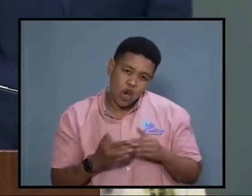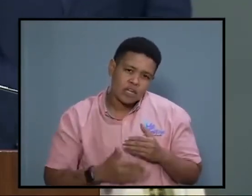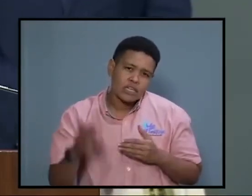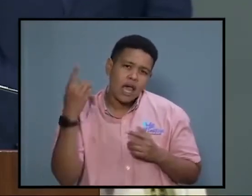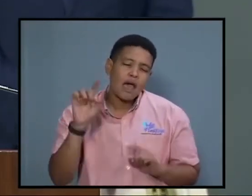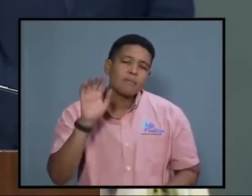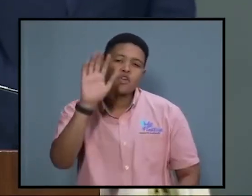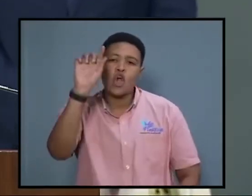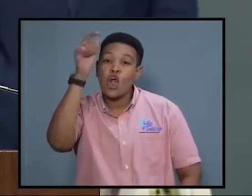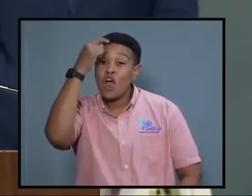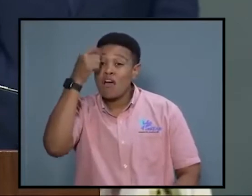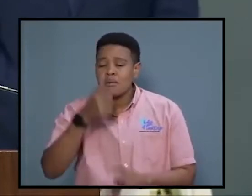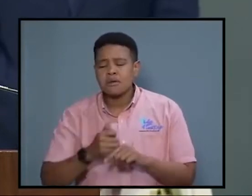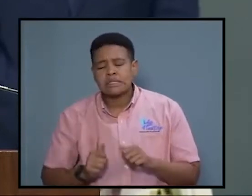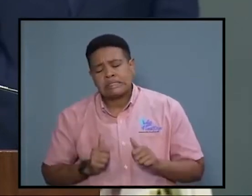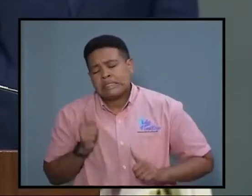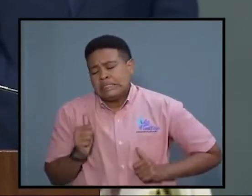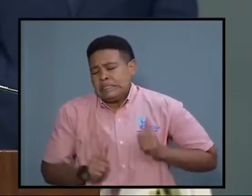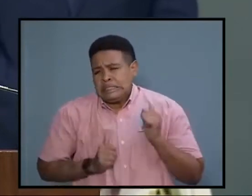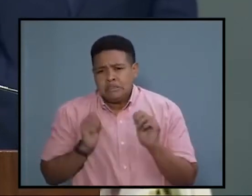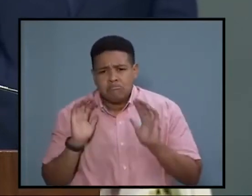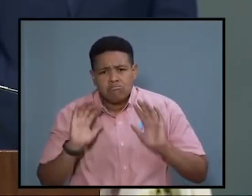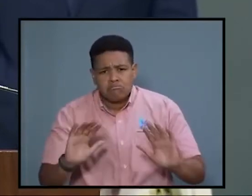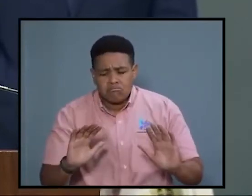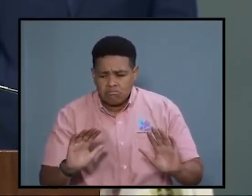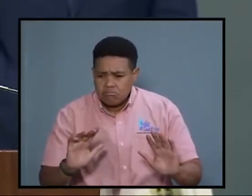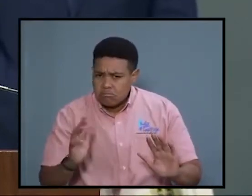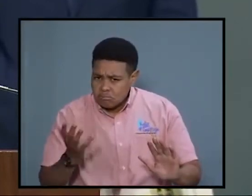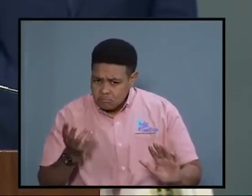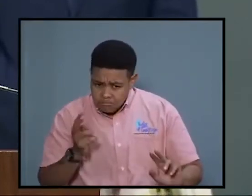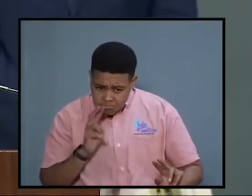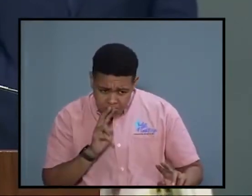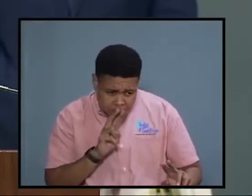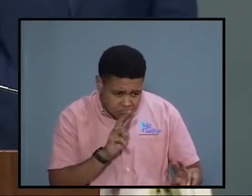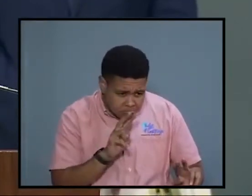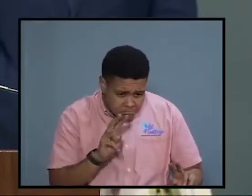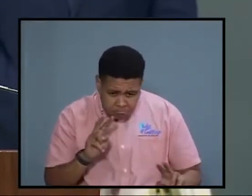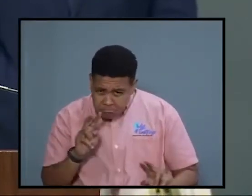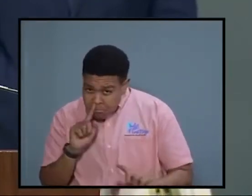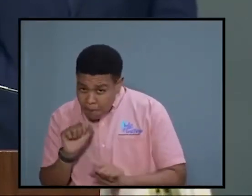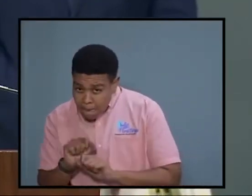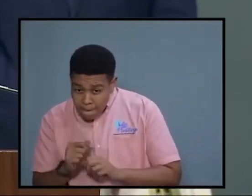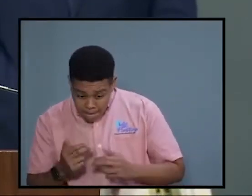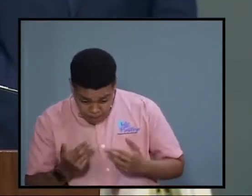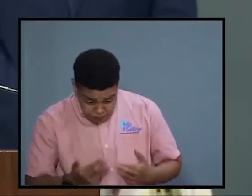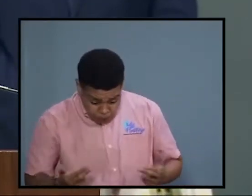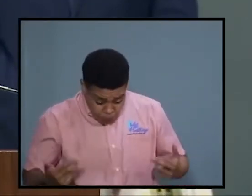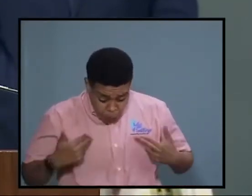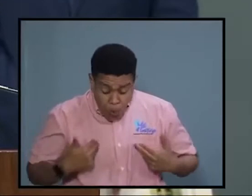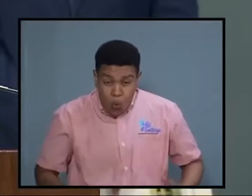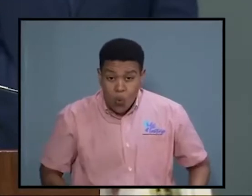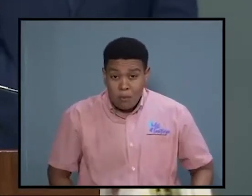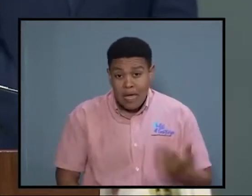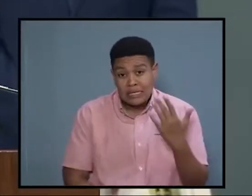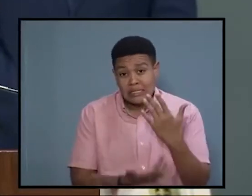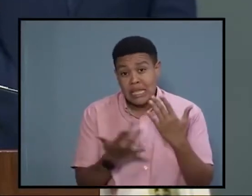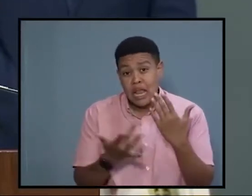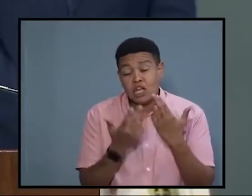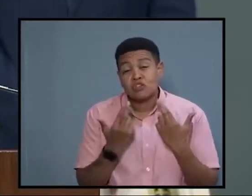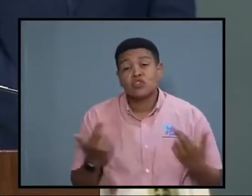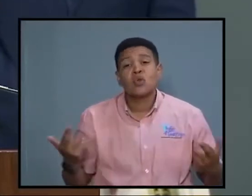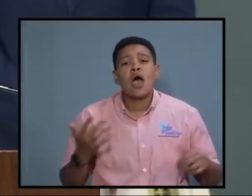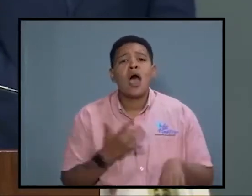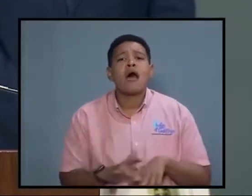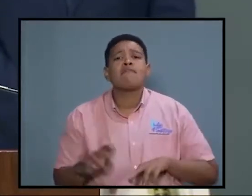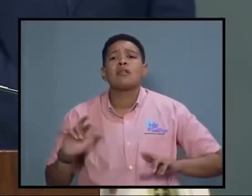Your government is making every effort to ensure that the resources, the human and technological resources, are made available